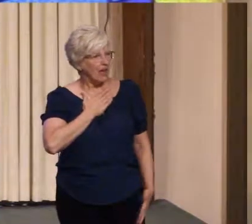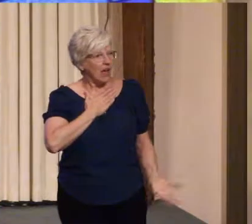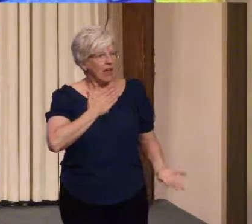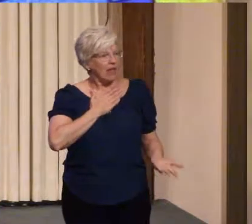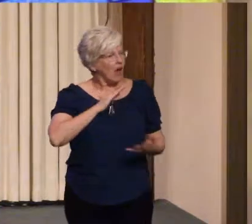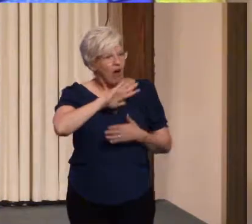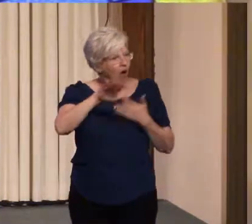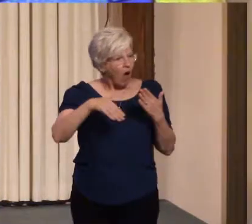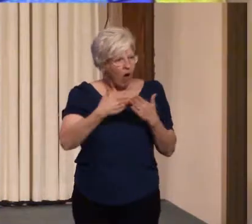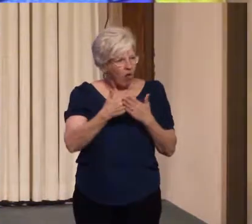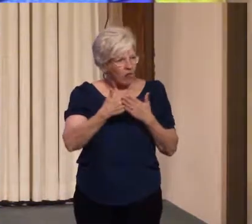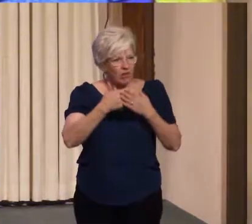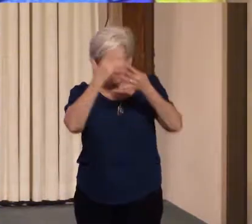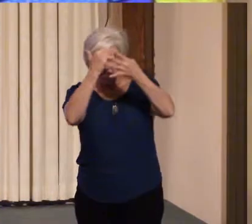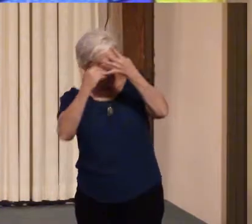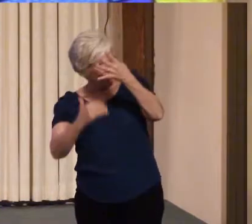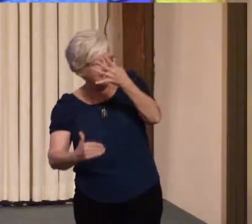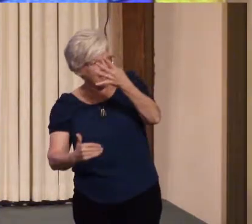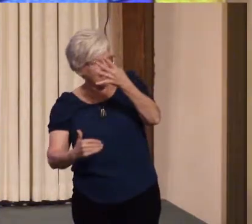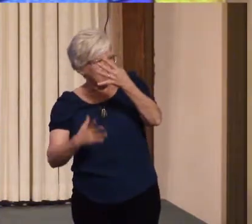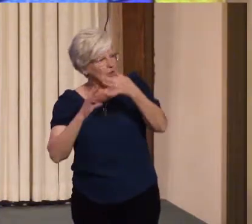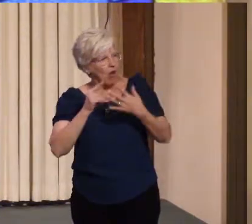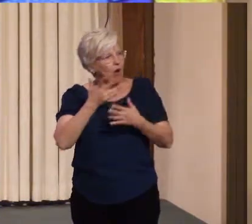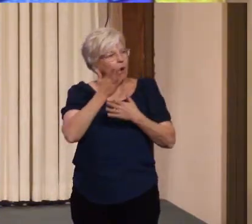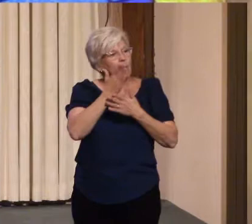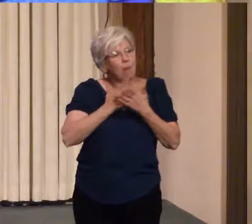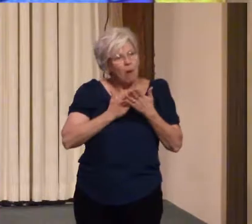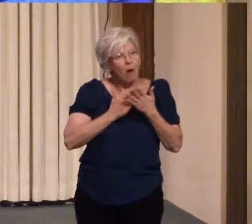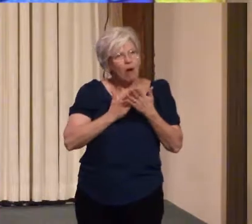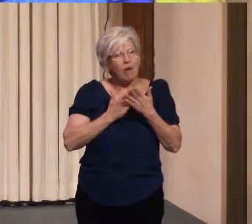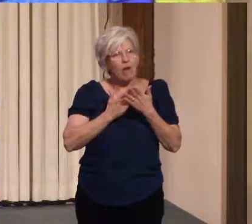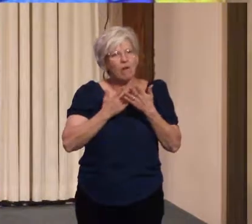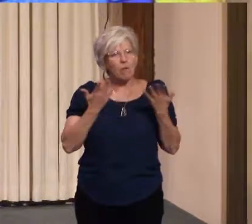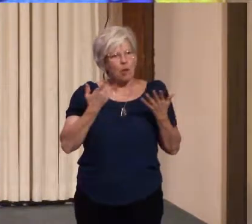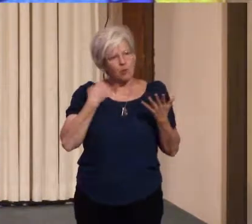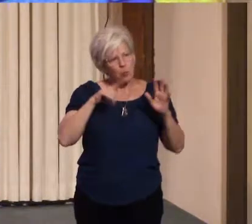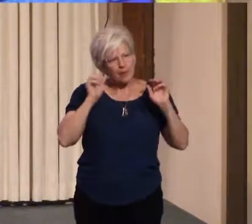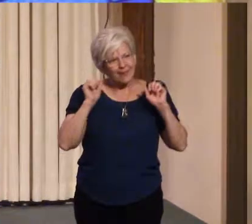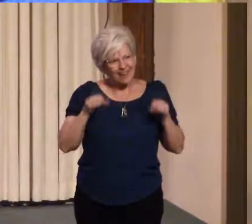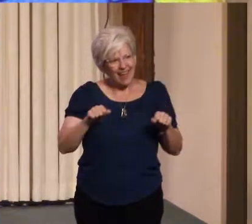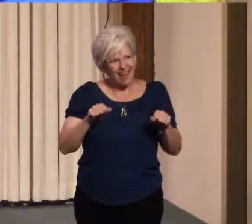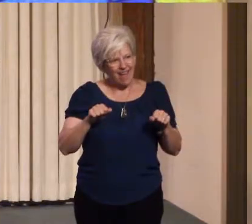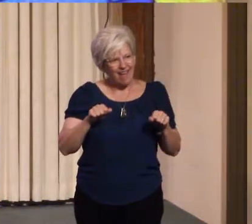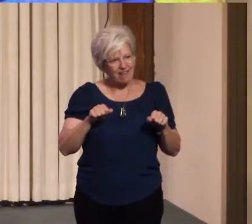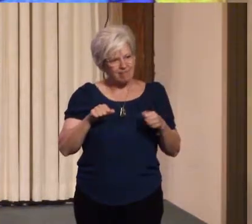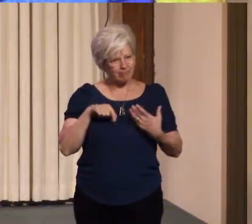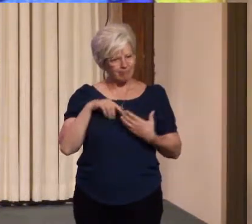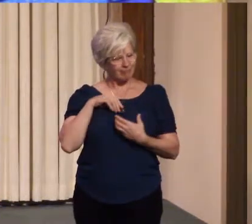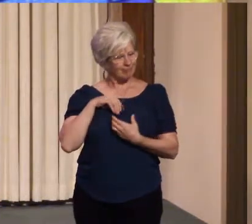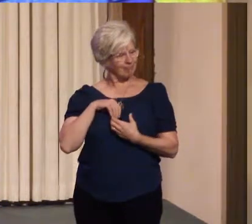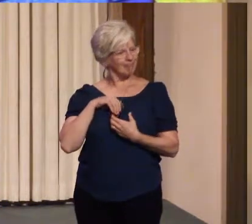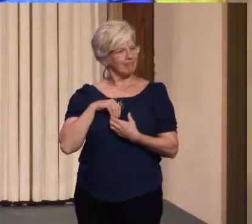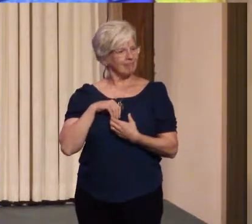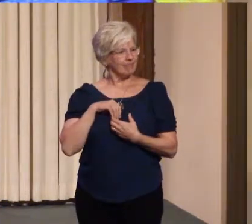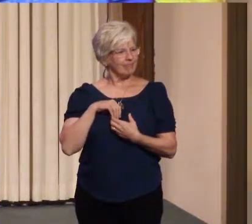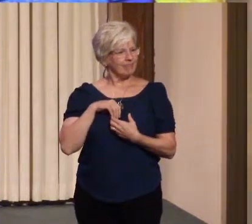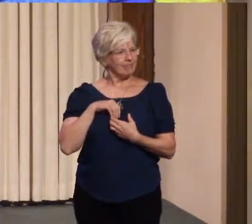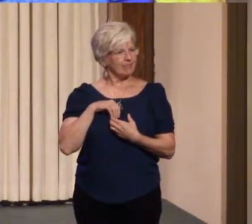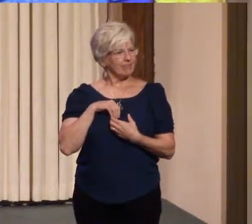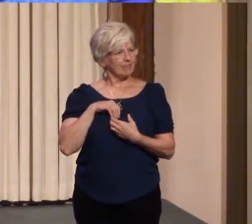all part of what we can hold on to when we reach within